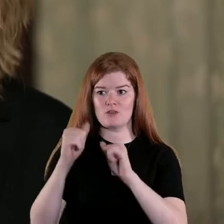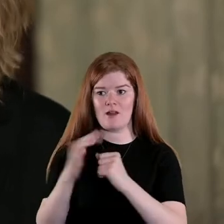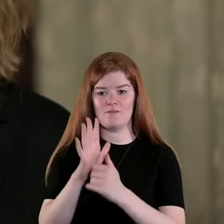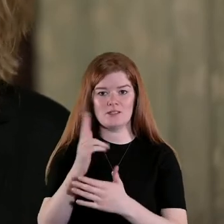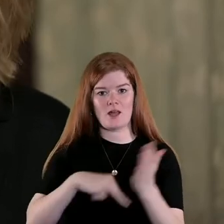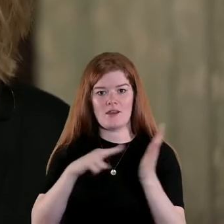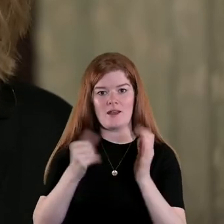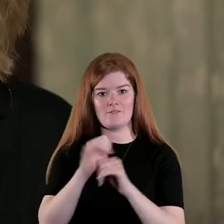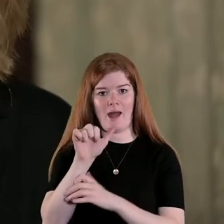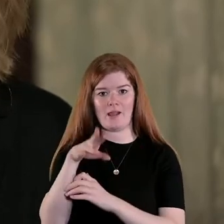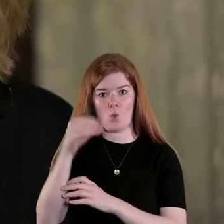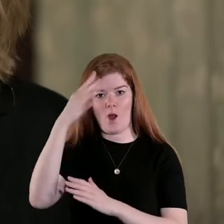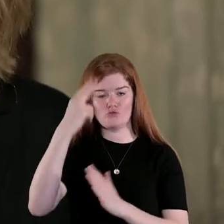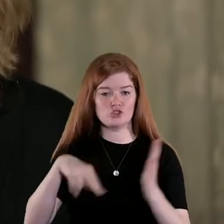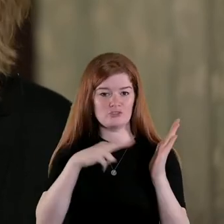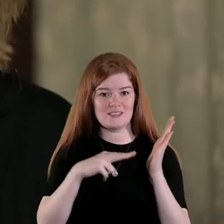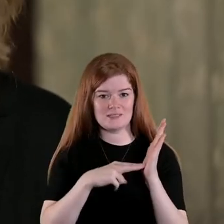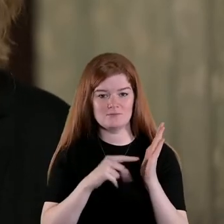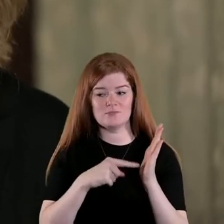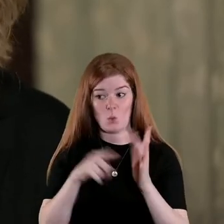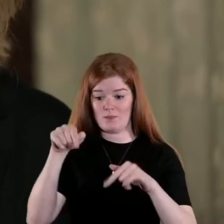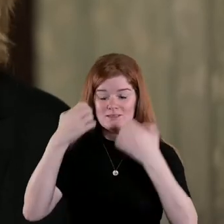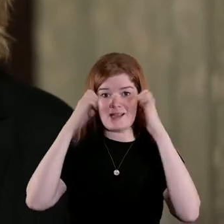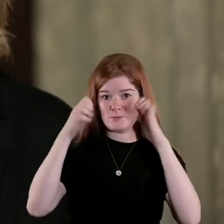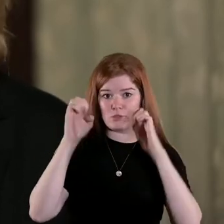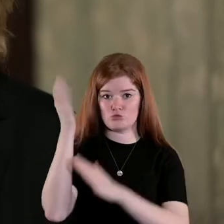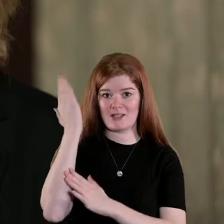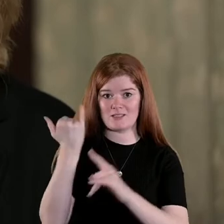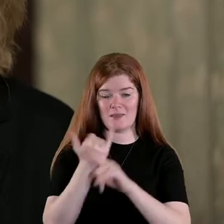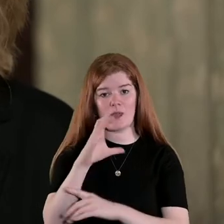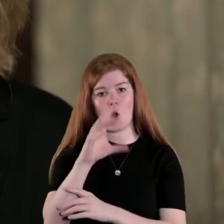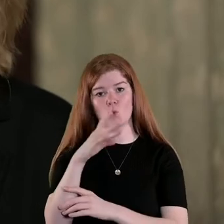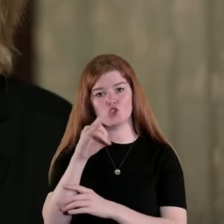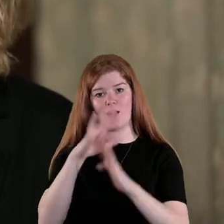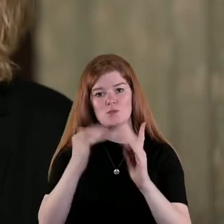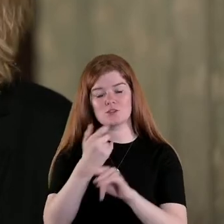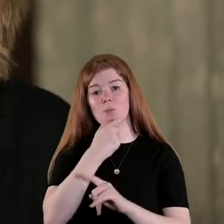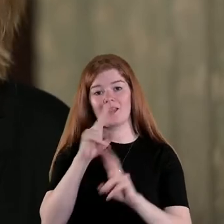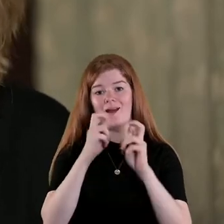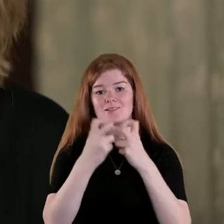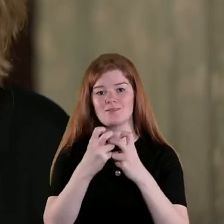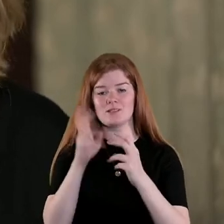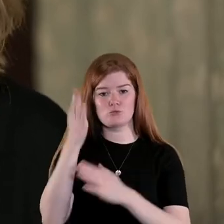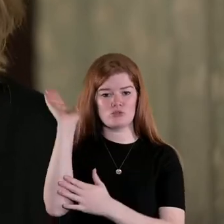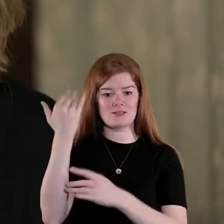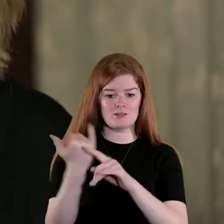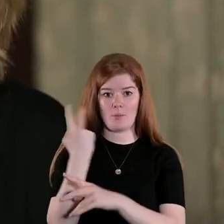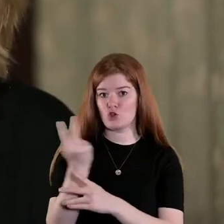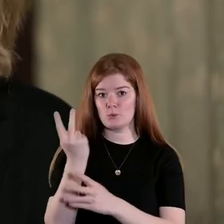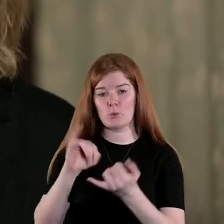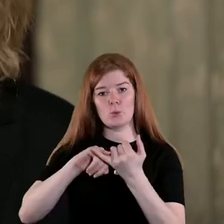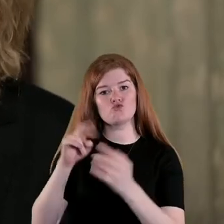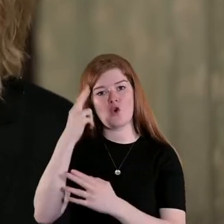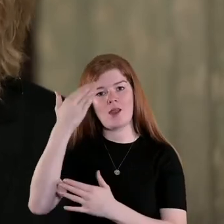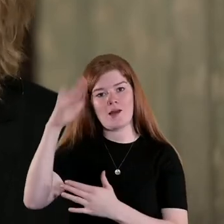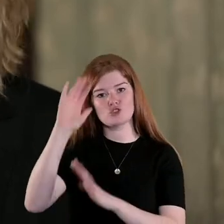of the Anglo-Irish treaty this exhibition presented at the coach house in Dublin castle is presented in partnership with the Royal